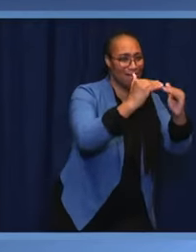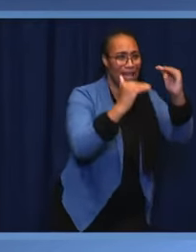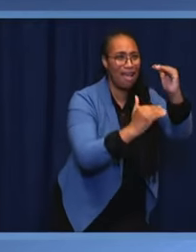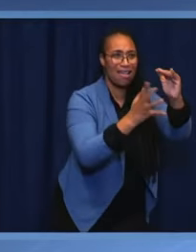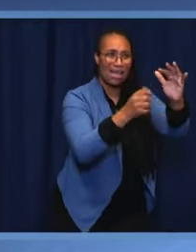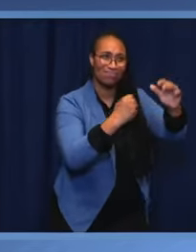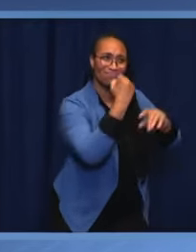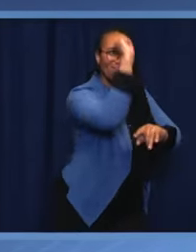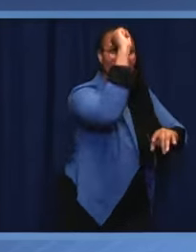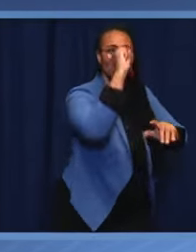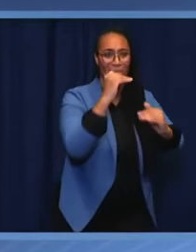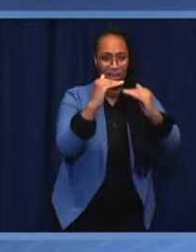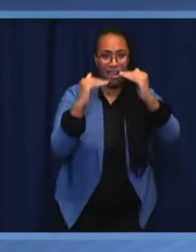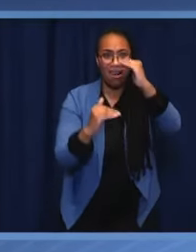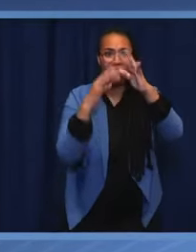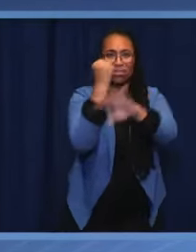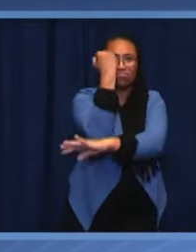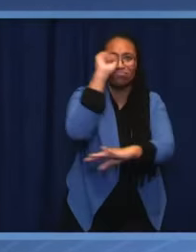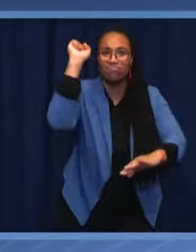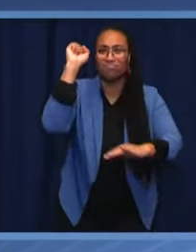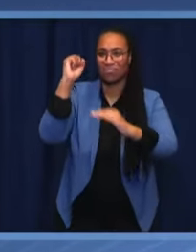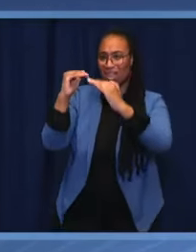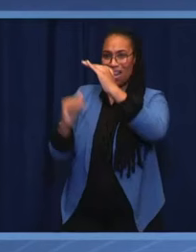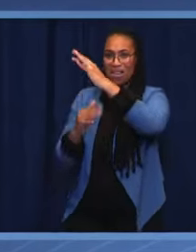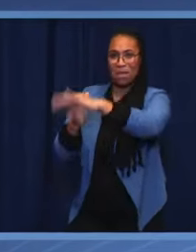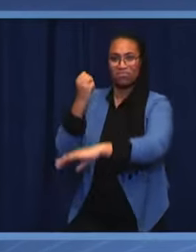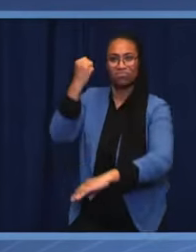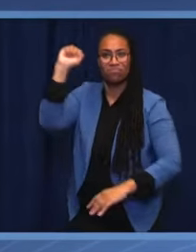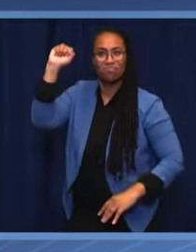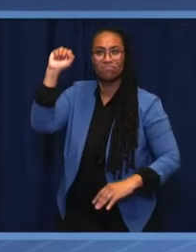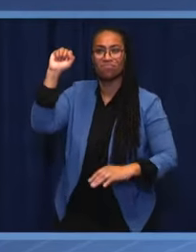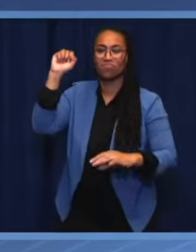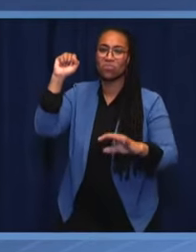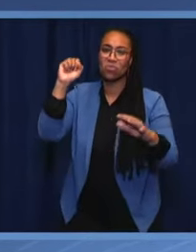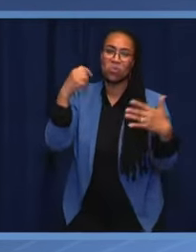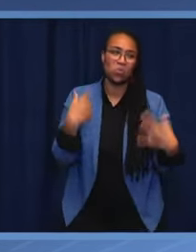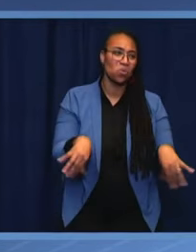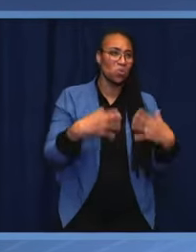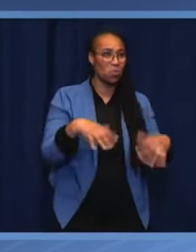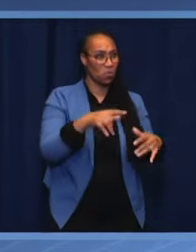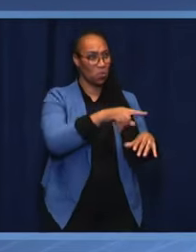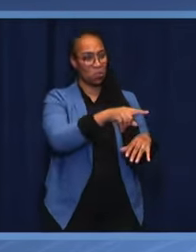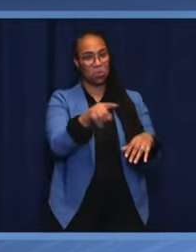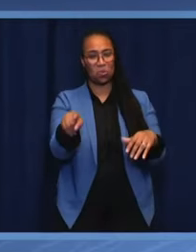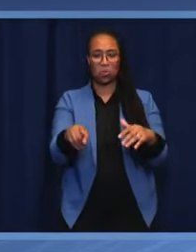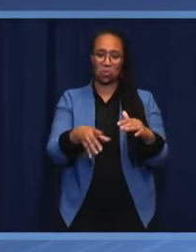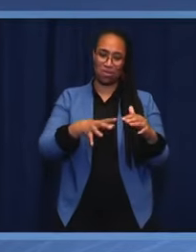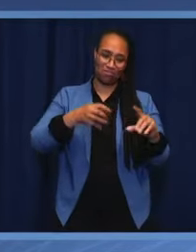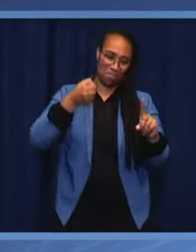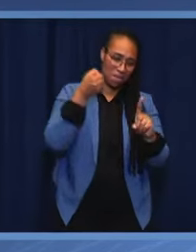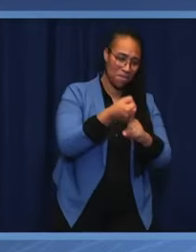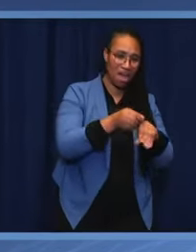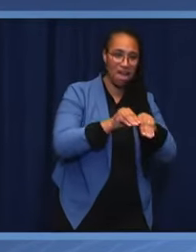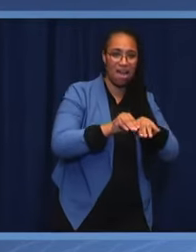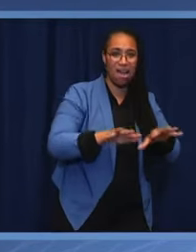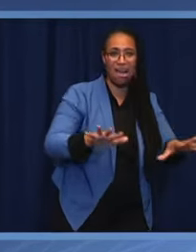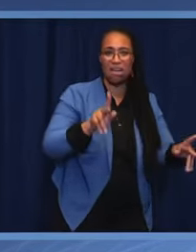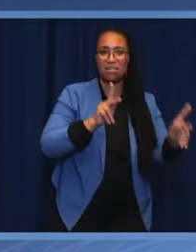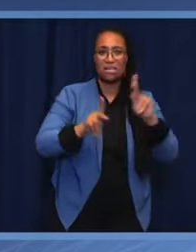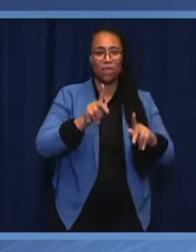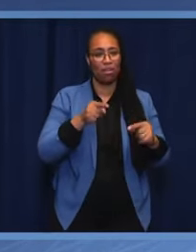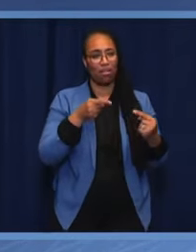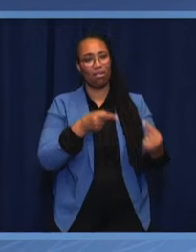All this is having a negative impact in the exercise of democracy. Faced with this,